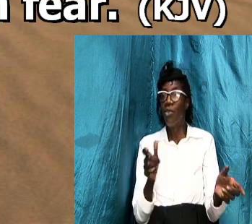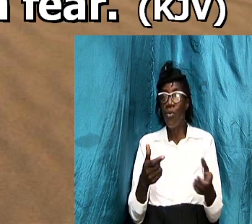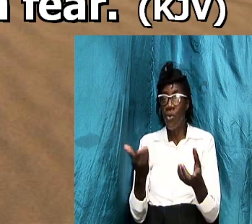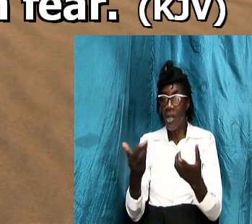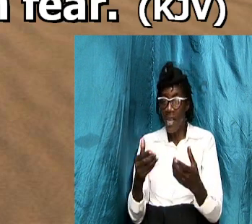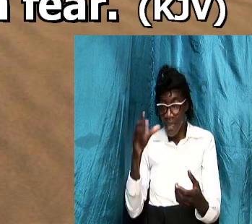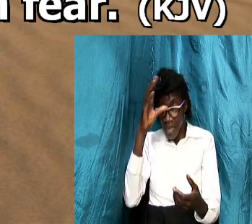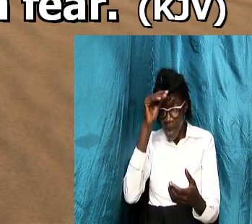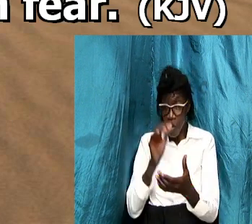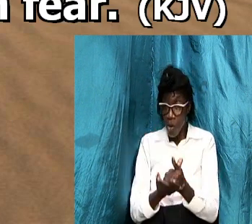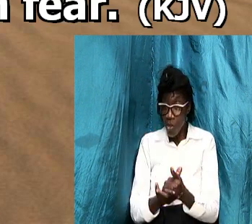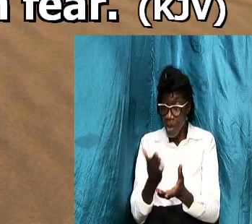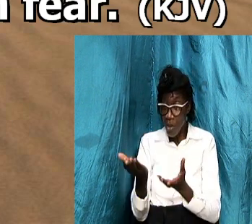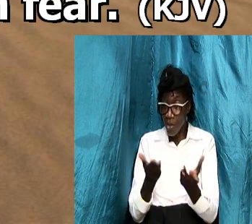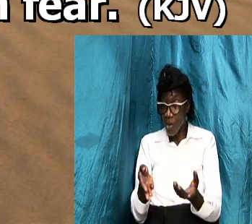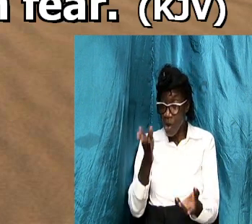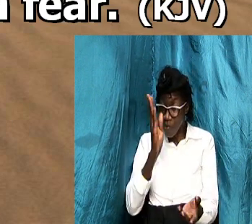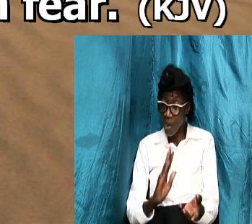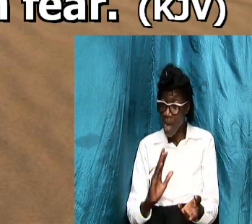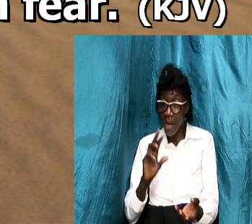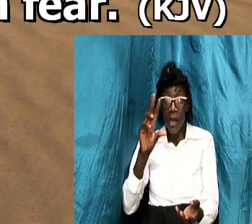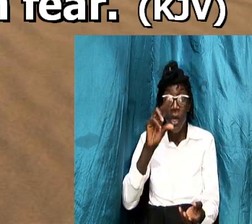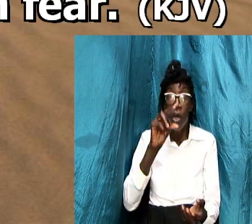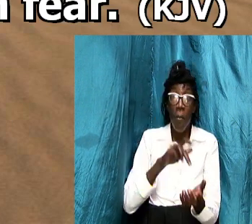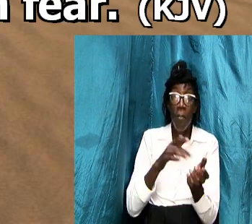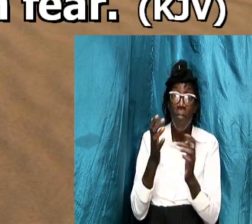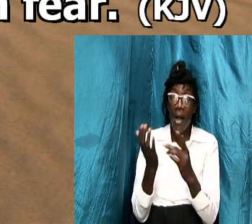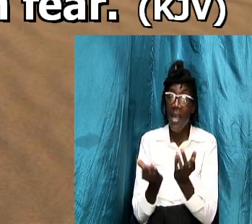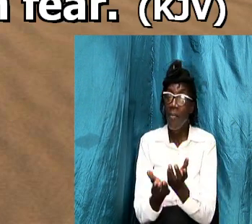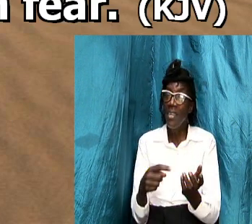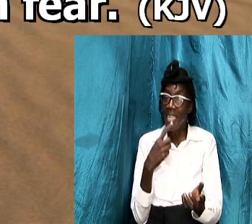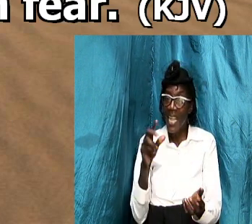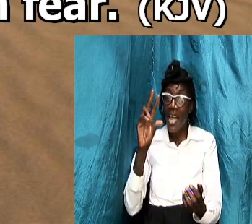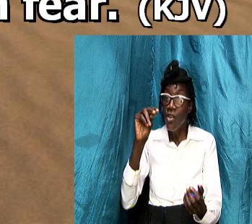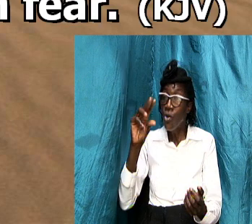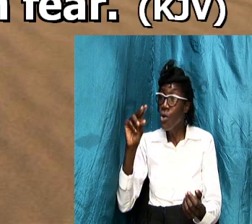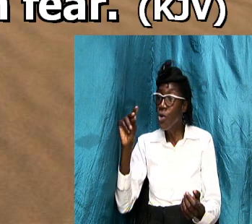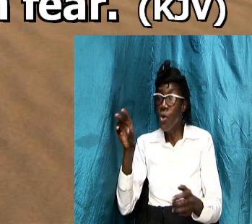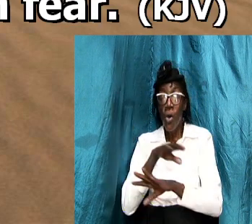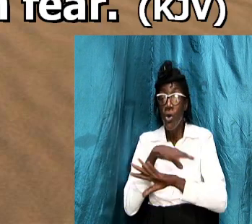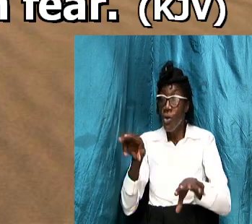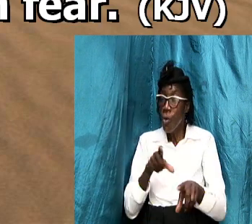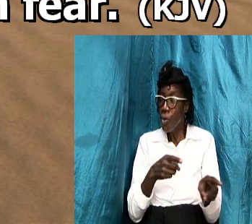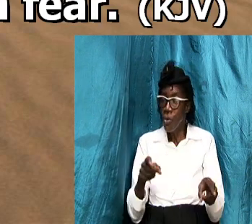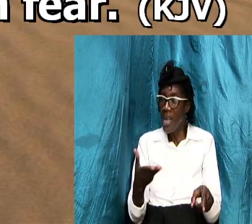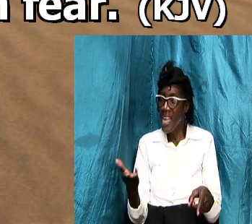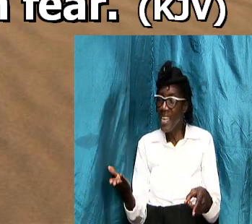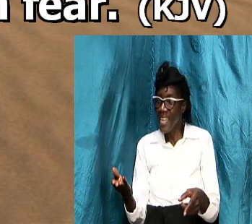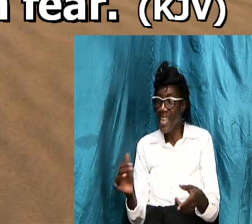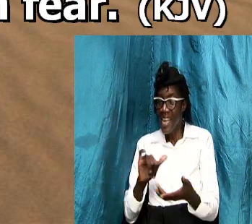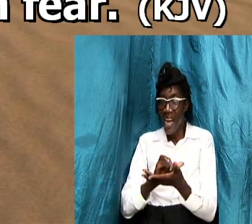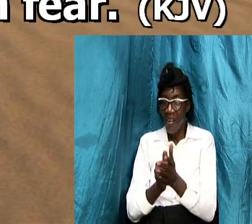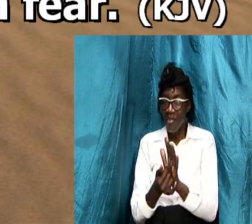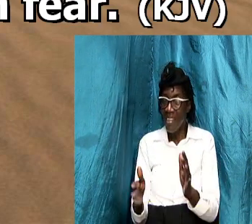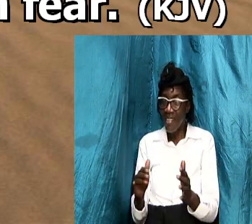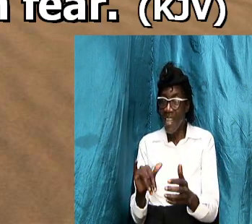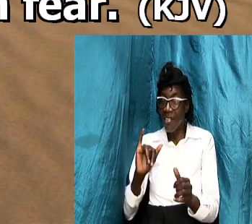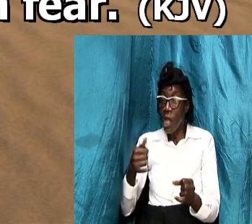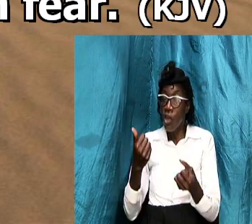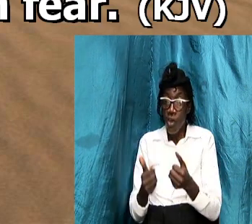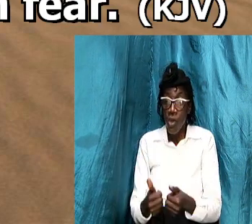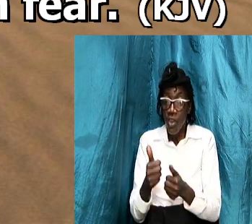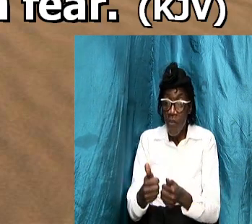god jesus the bible said no no no no no you don't have to do none of those things just follow through